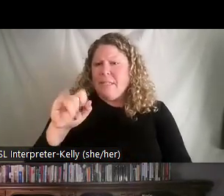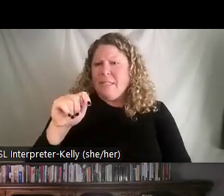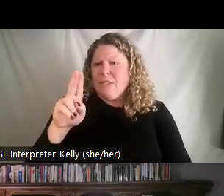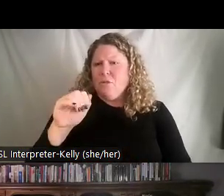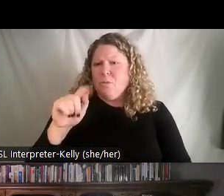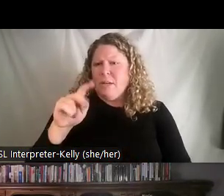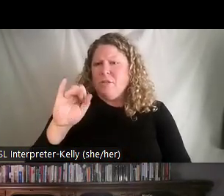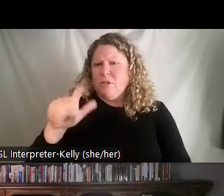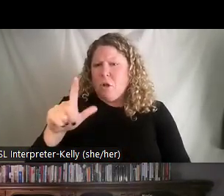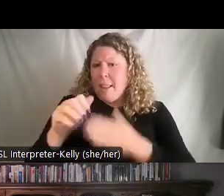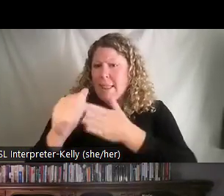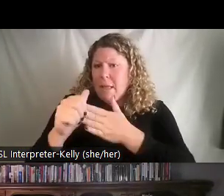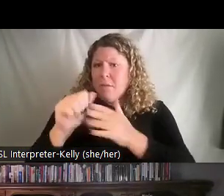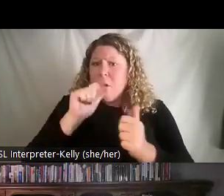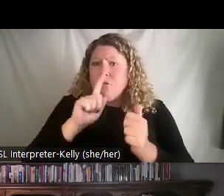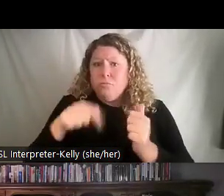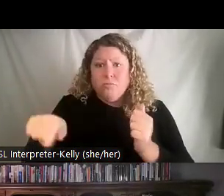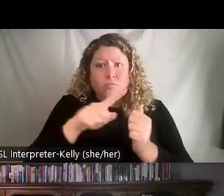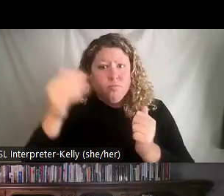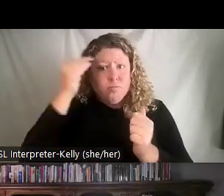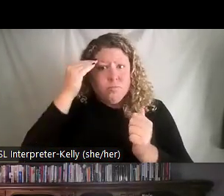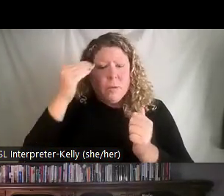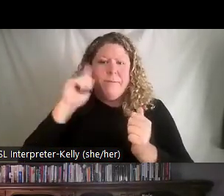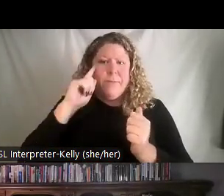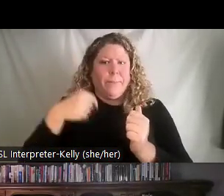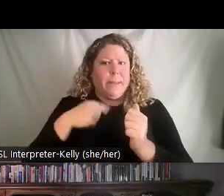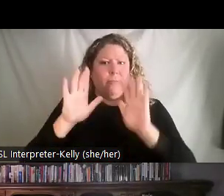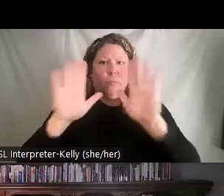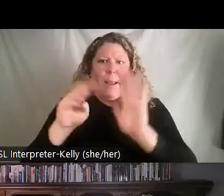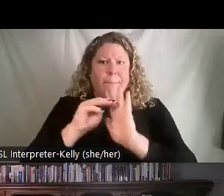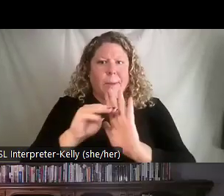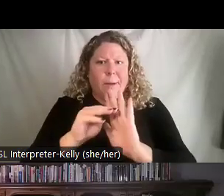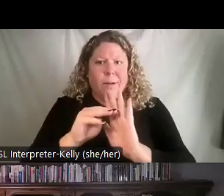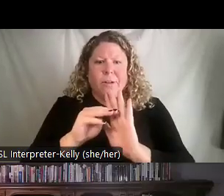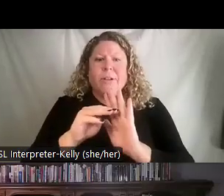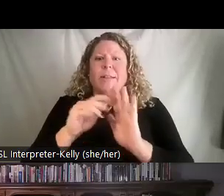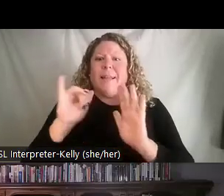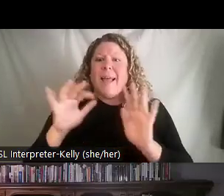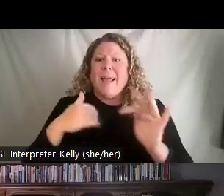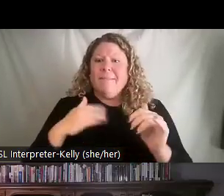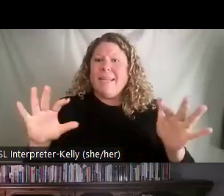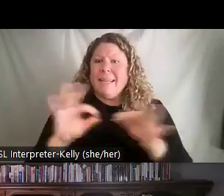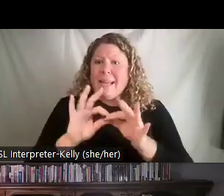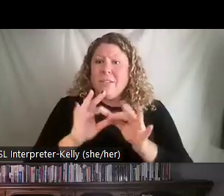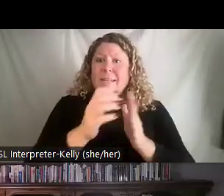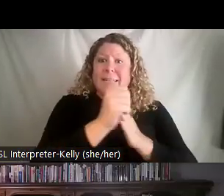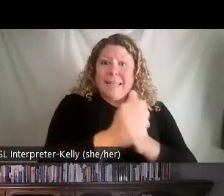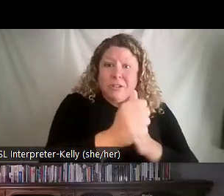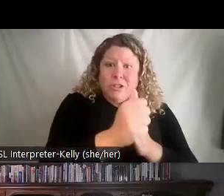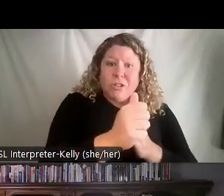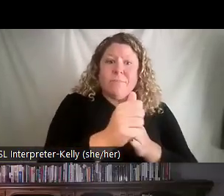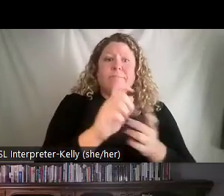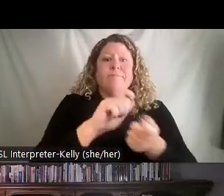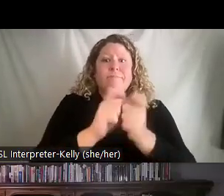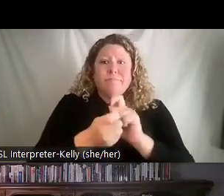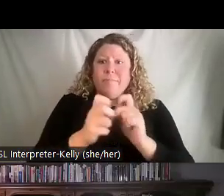it, but to me, it is a great model because it really shows that connection between leadership, adjusting your style to meet